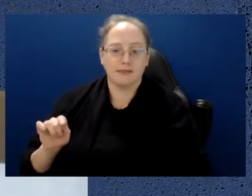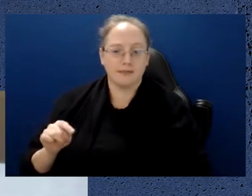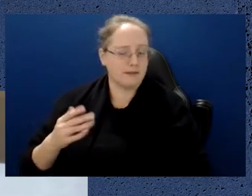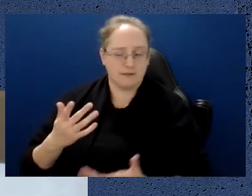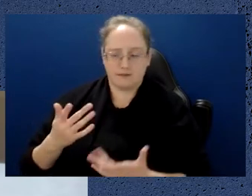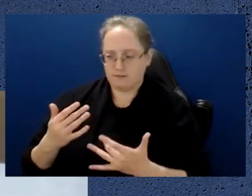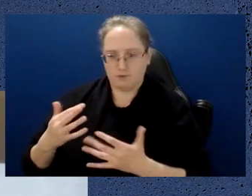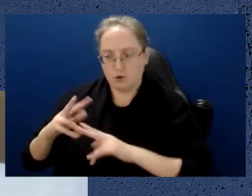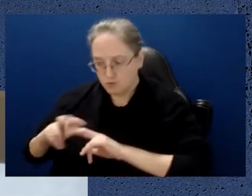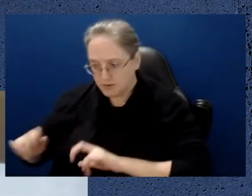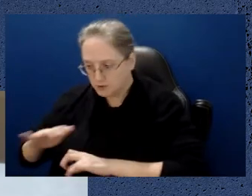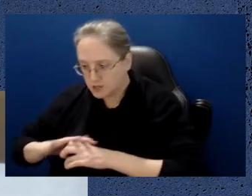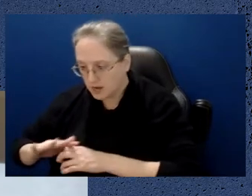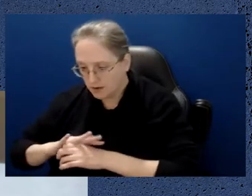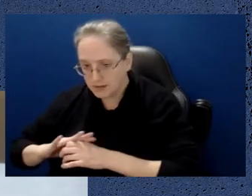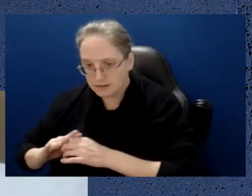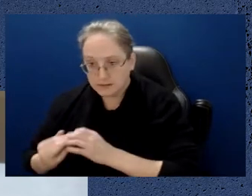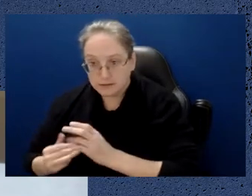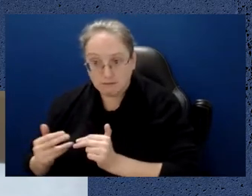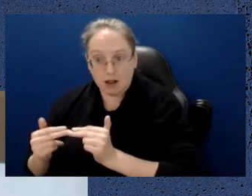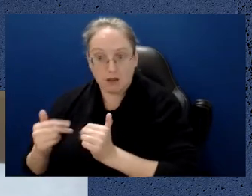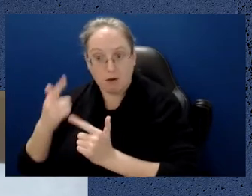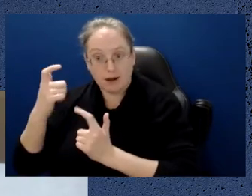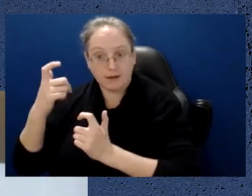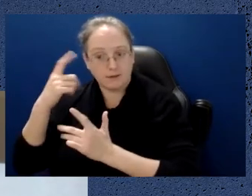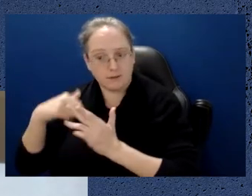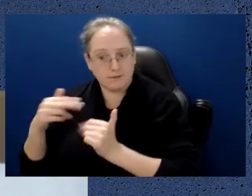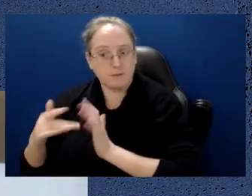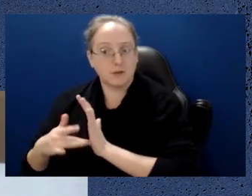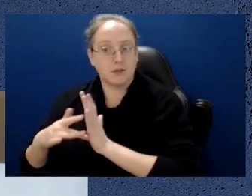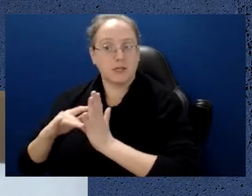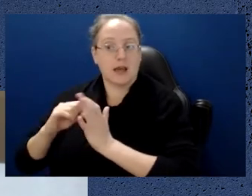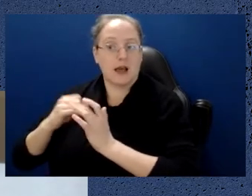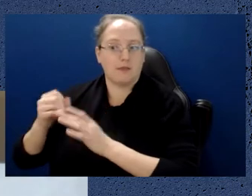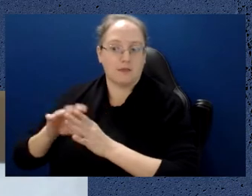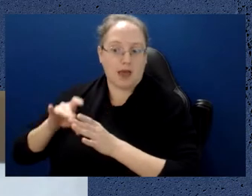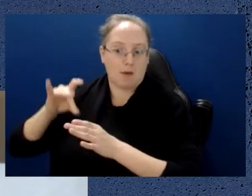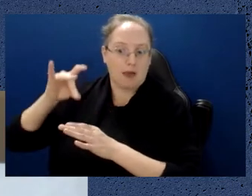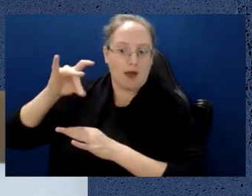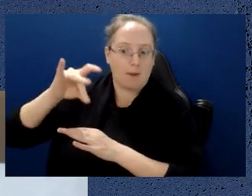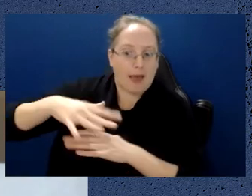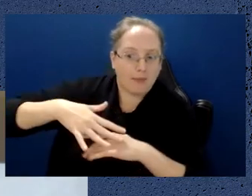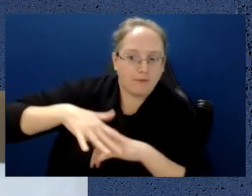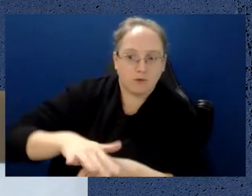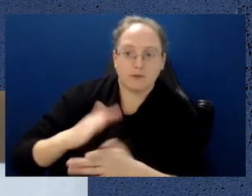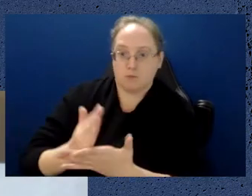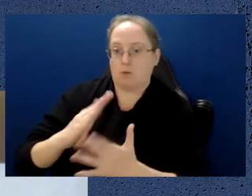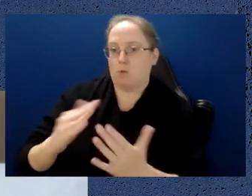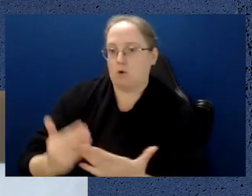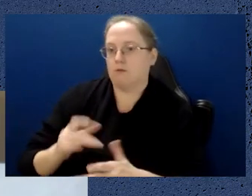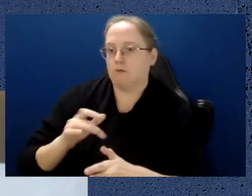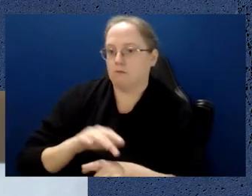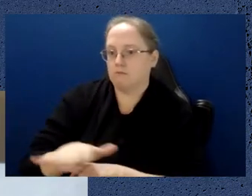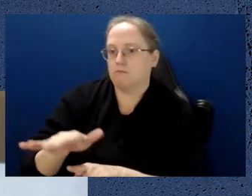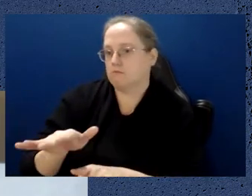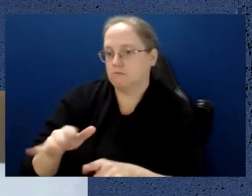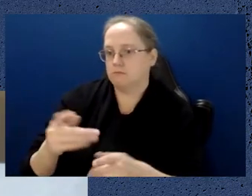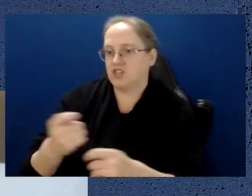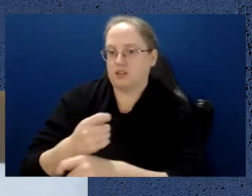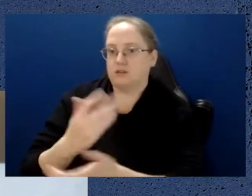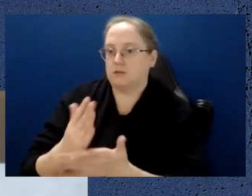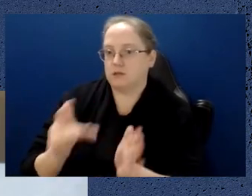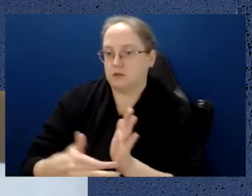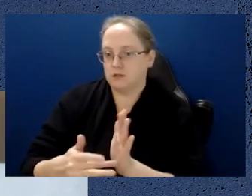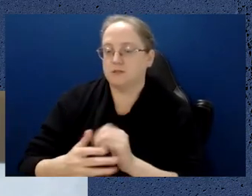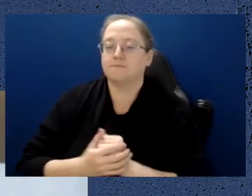and move into the economy in the world and our lived experience. And so on that note, I will hand over